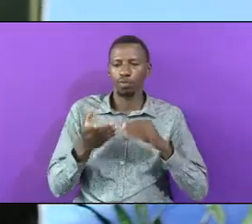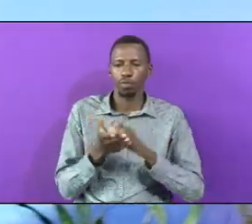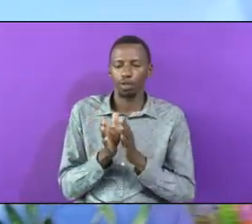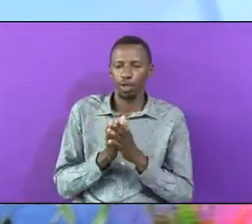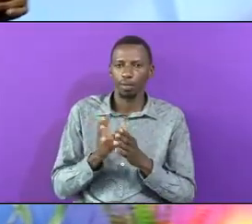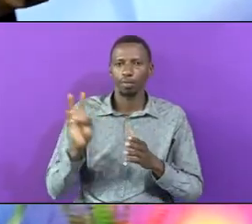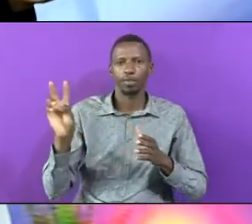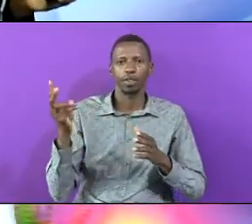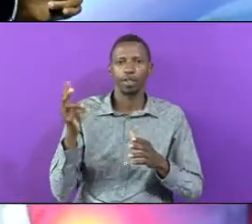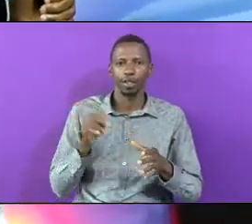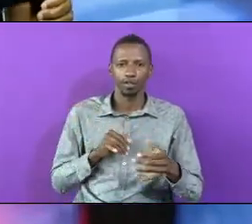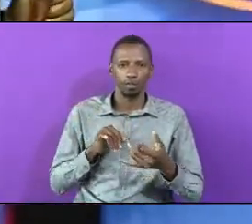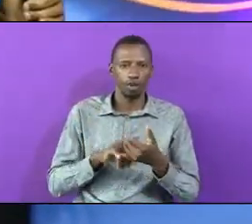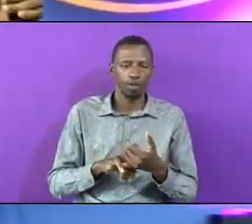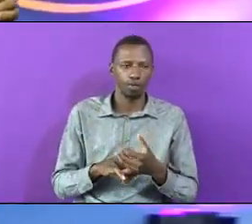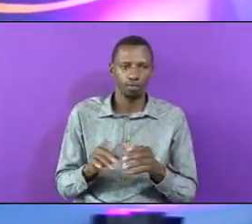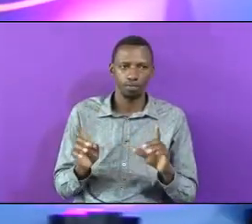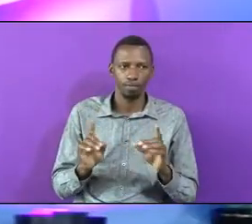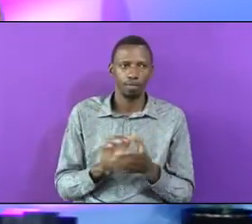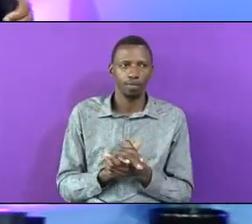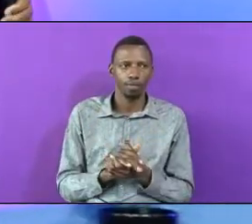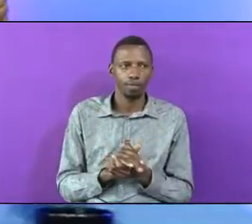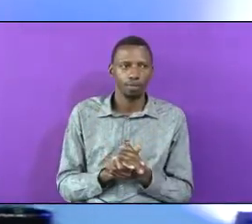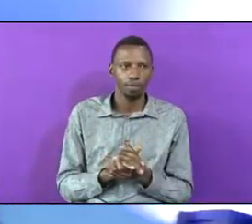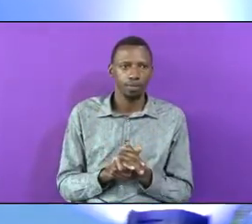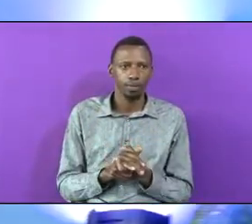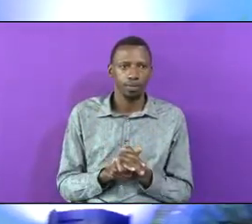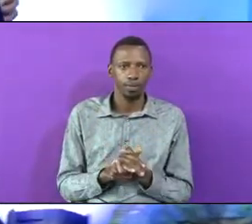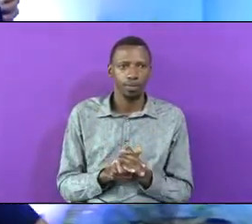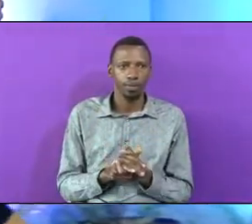So The Children Of The Maids At The Front